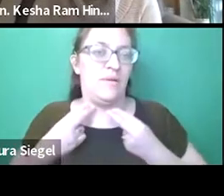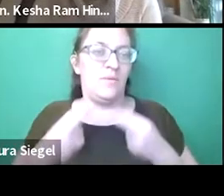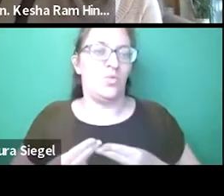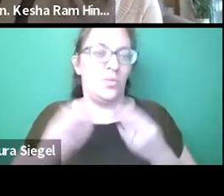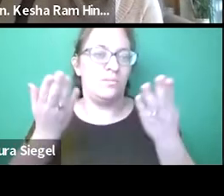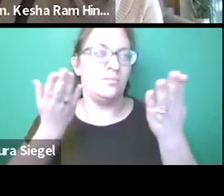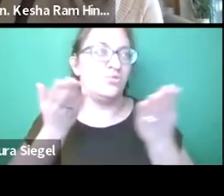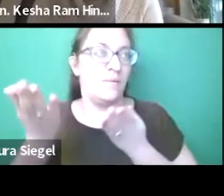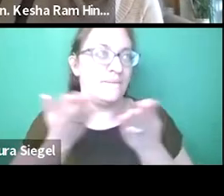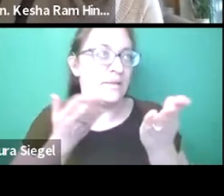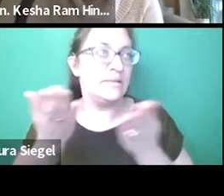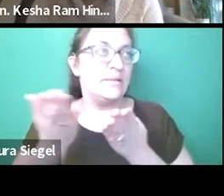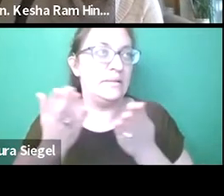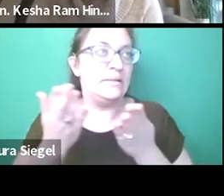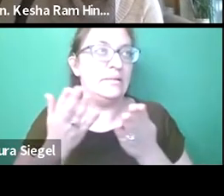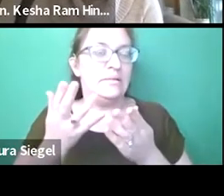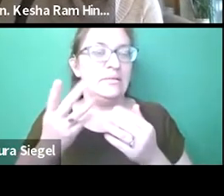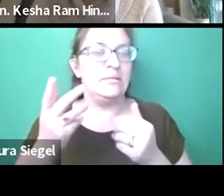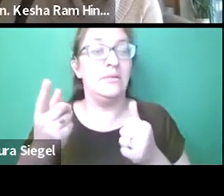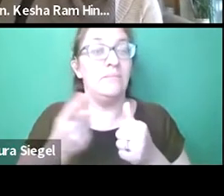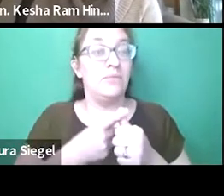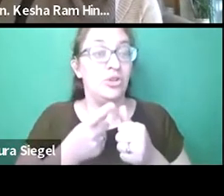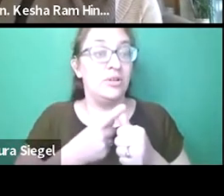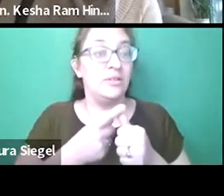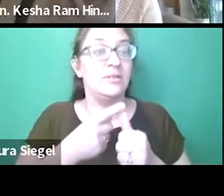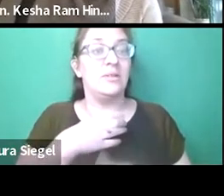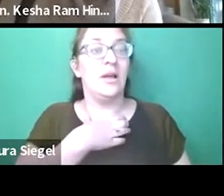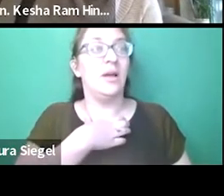and that is within the Agency of Human Services.